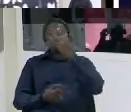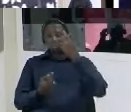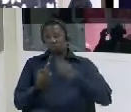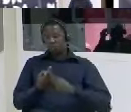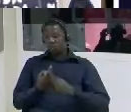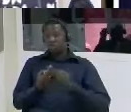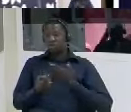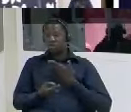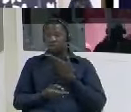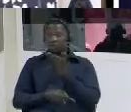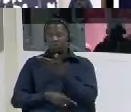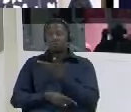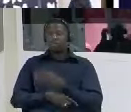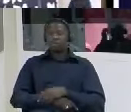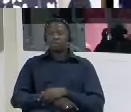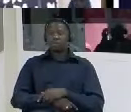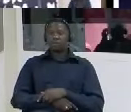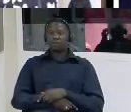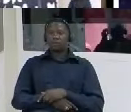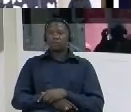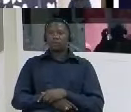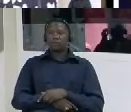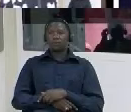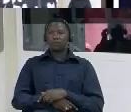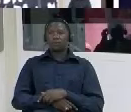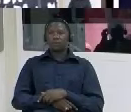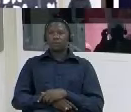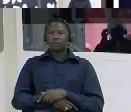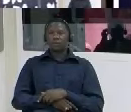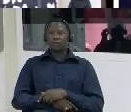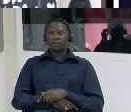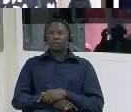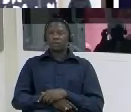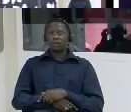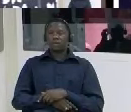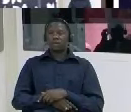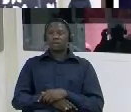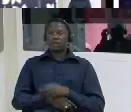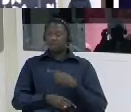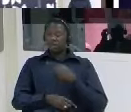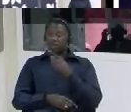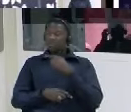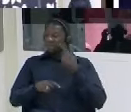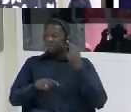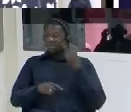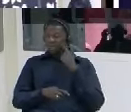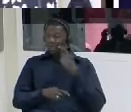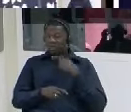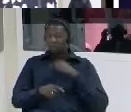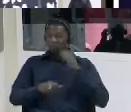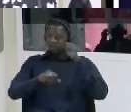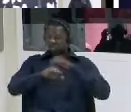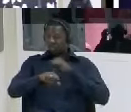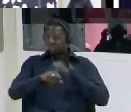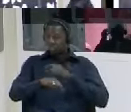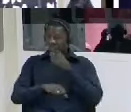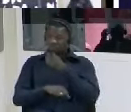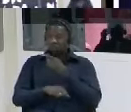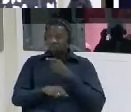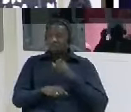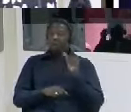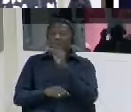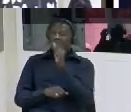on this particular day where you tortured on any other day subsequent to that day yes any day